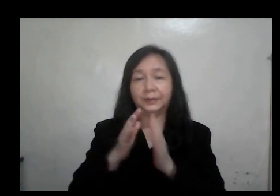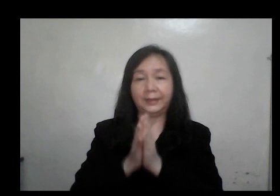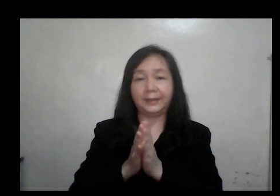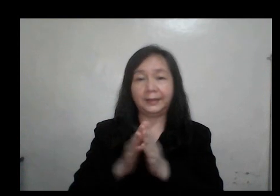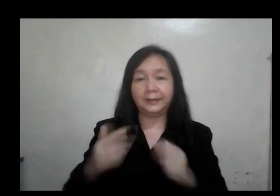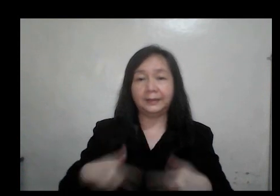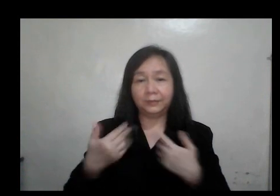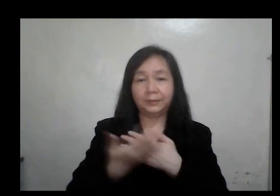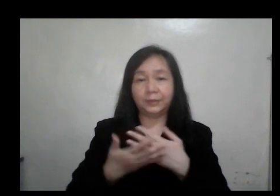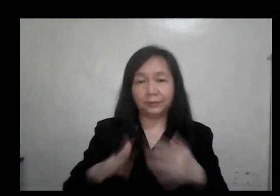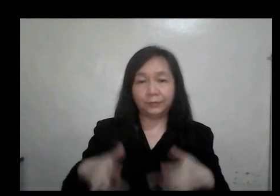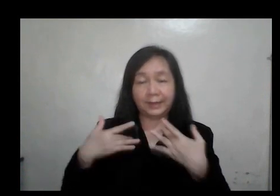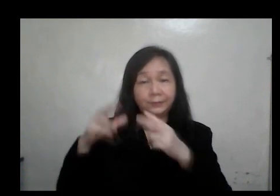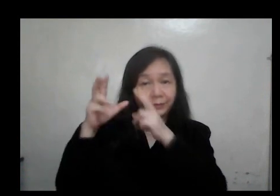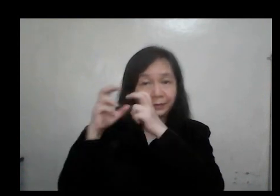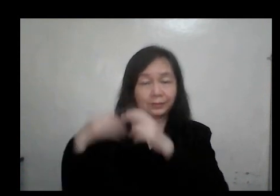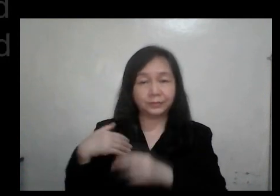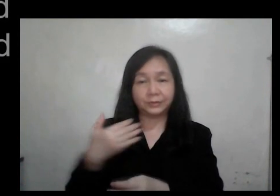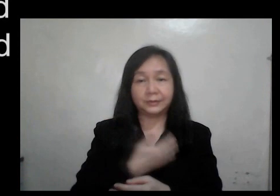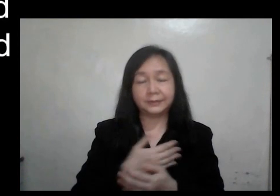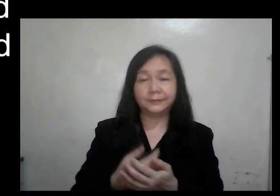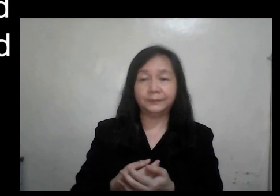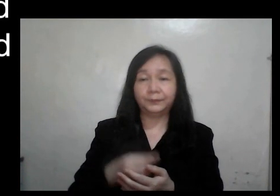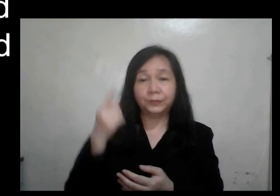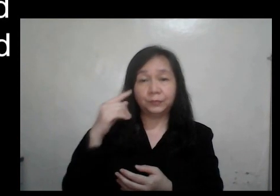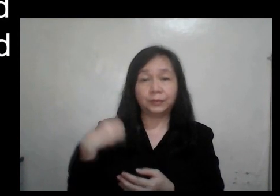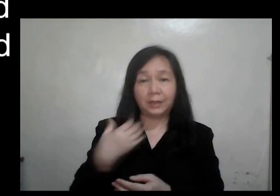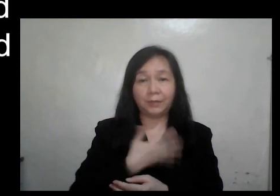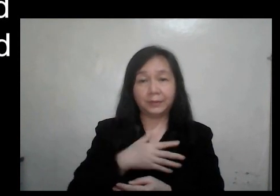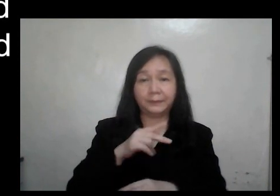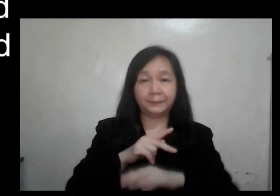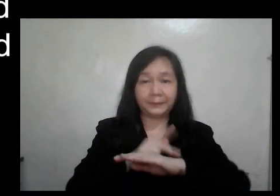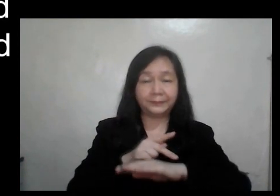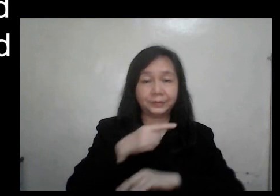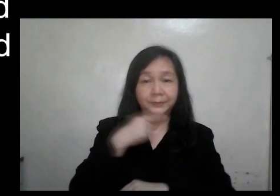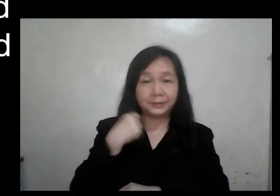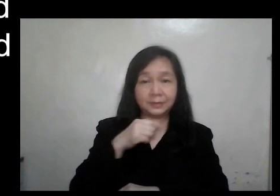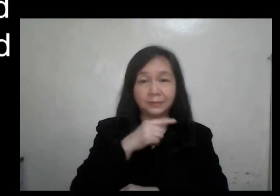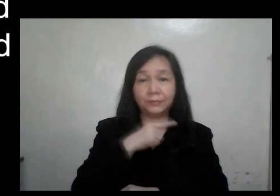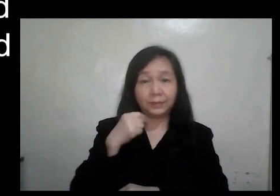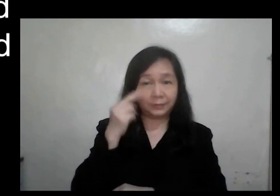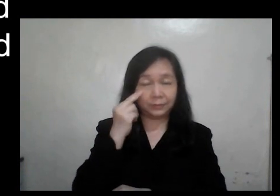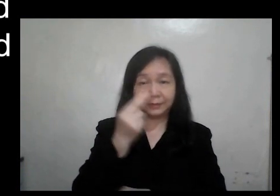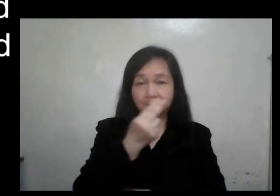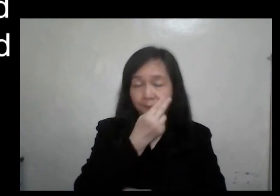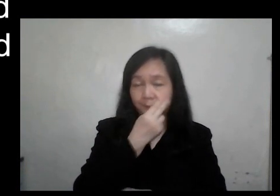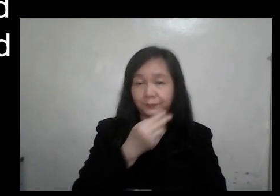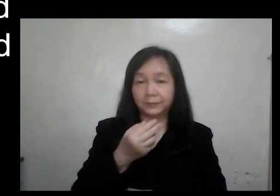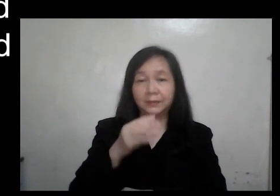Living Bread of Life, hear us. For our parish priest, Father Nanette